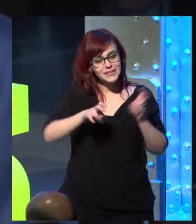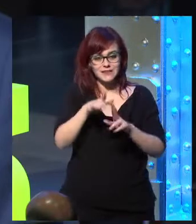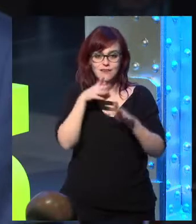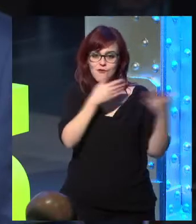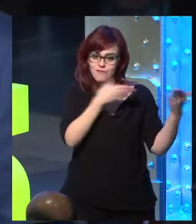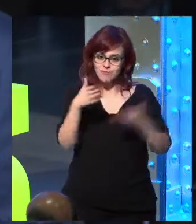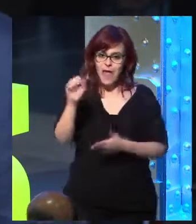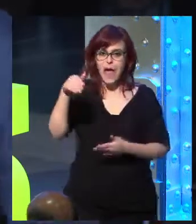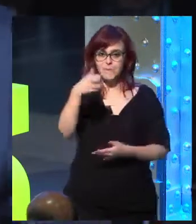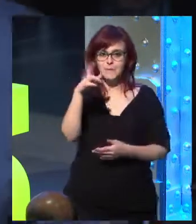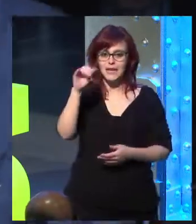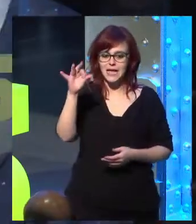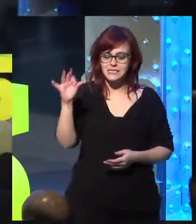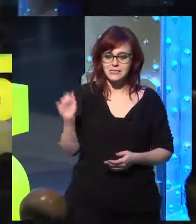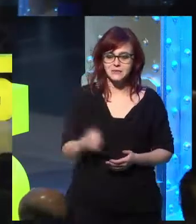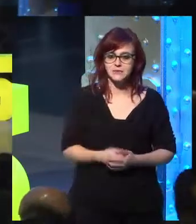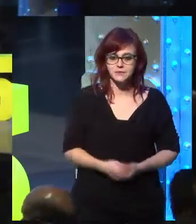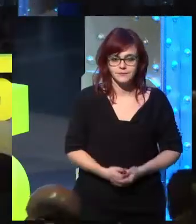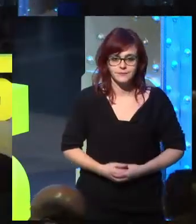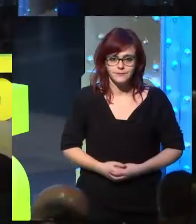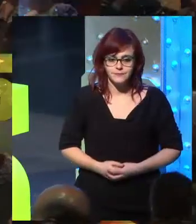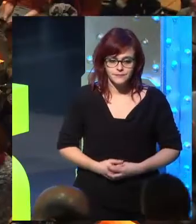today. And I give the floor to Amber Case. Thank you.